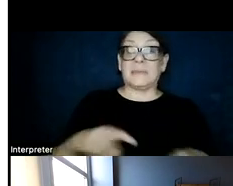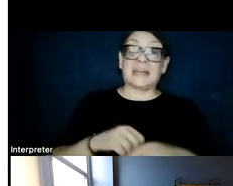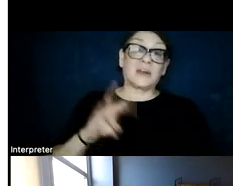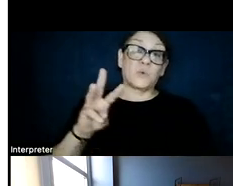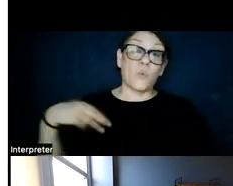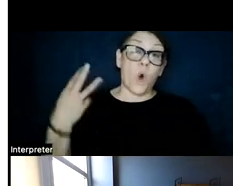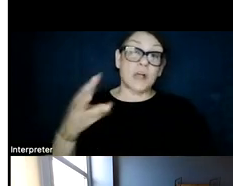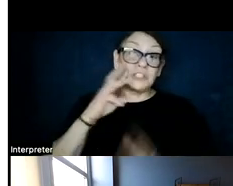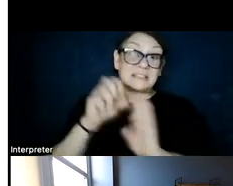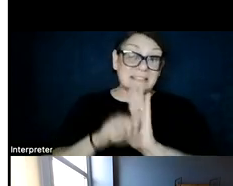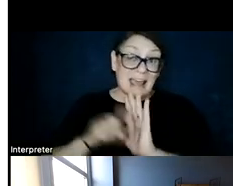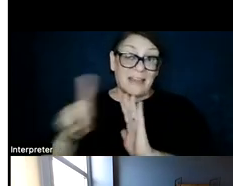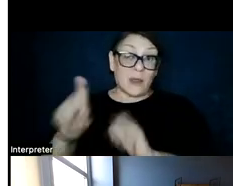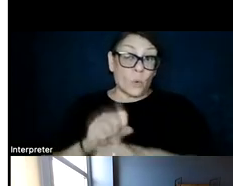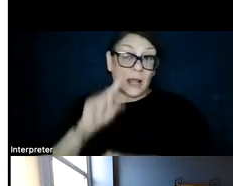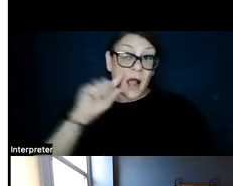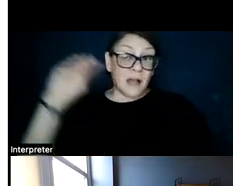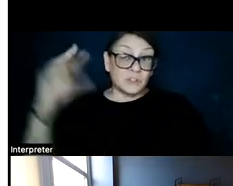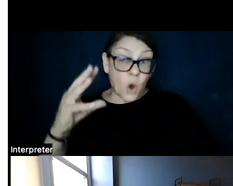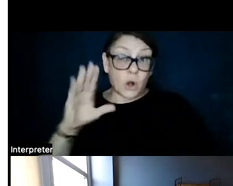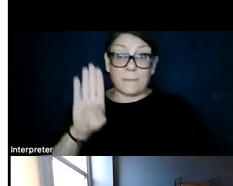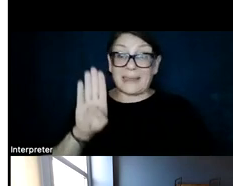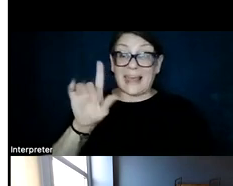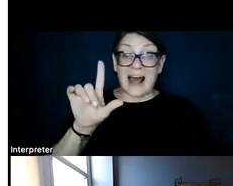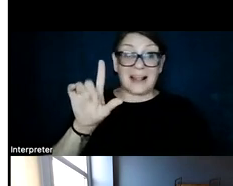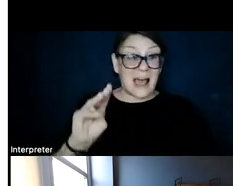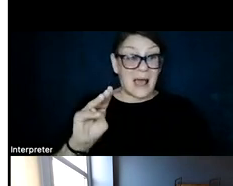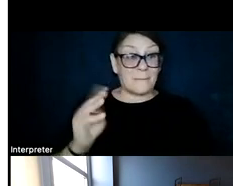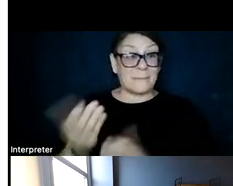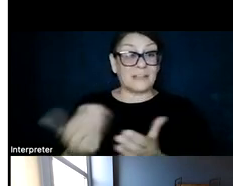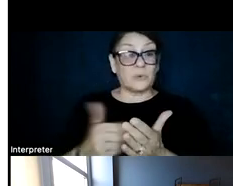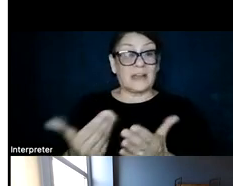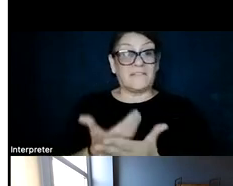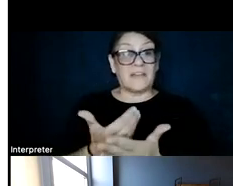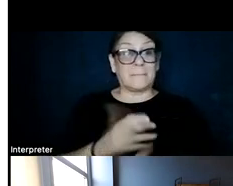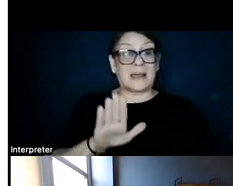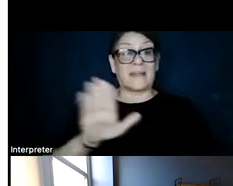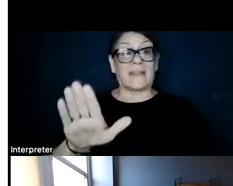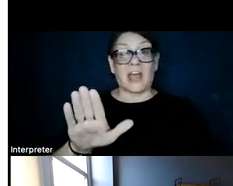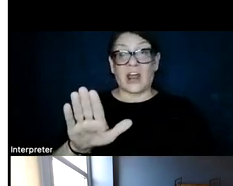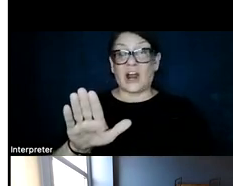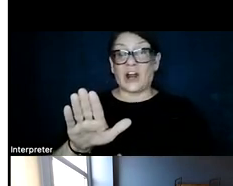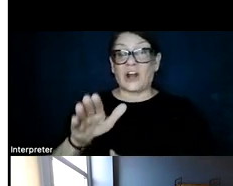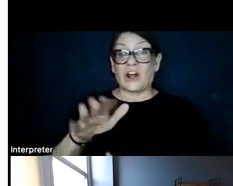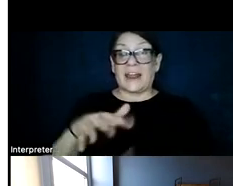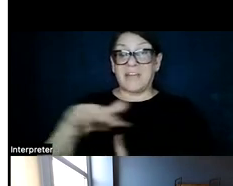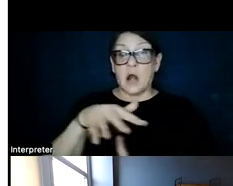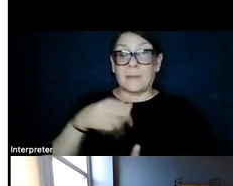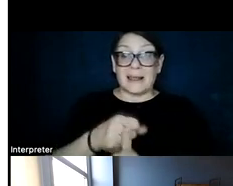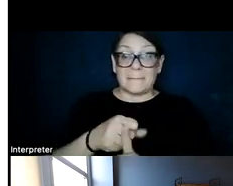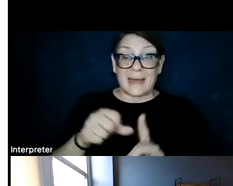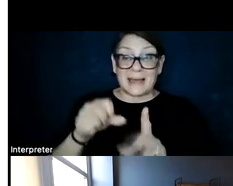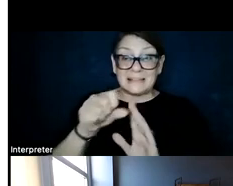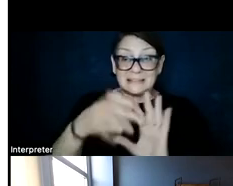currently conducting one for solar. BLM is revamping their solar programmatic environmental impact statement. And